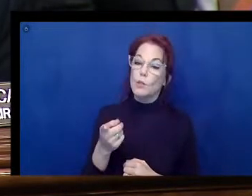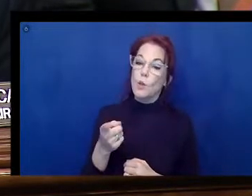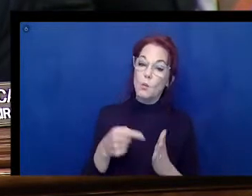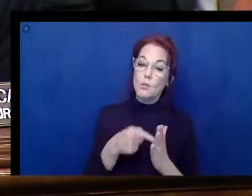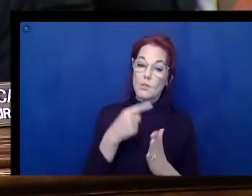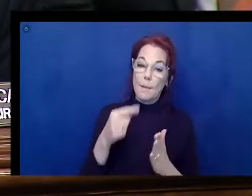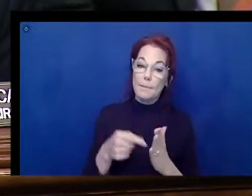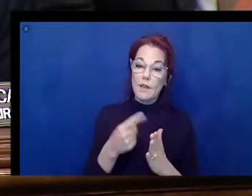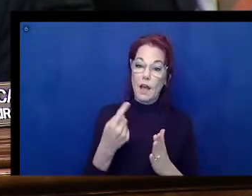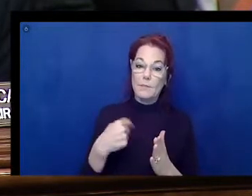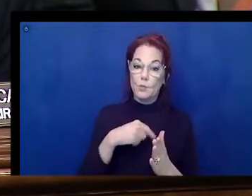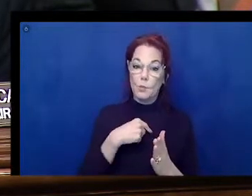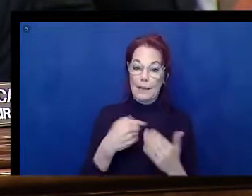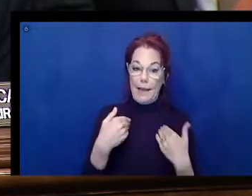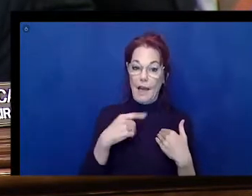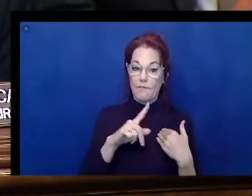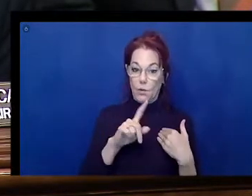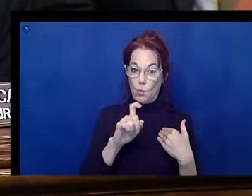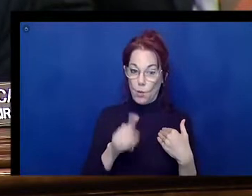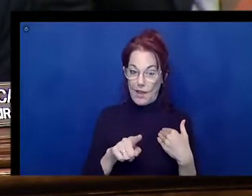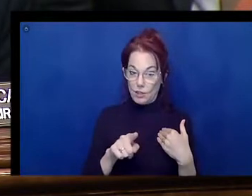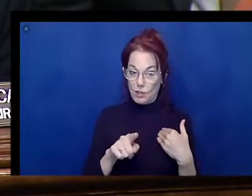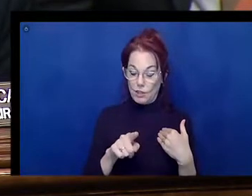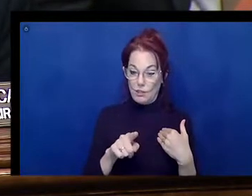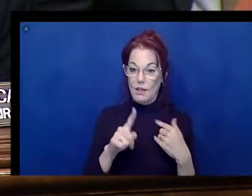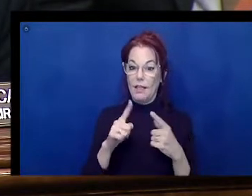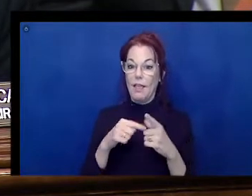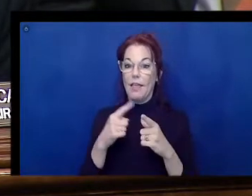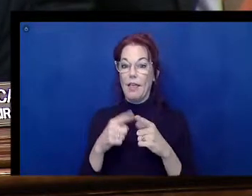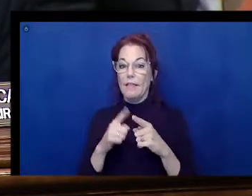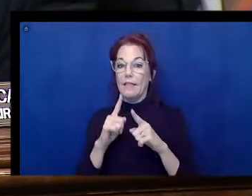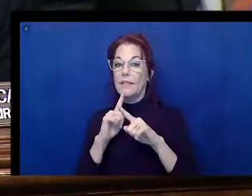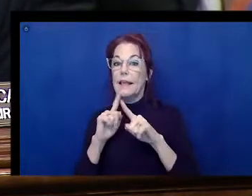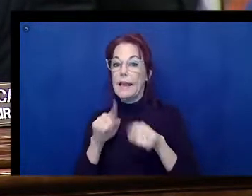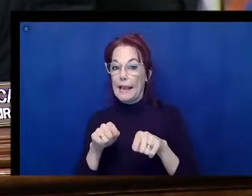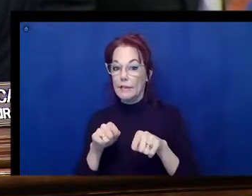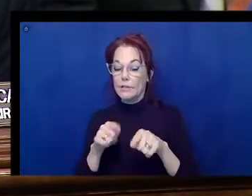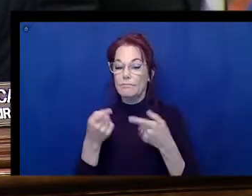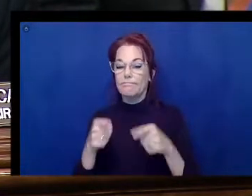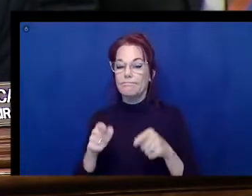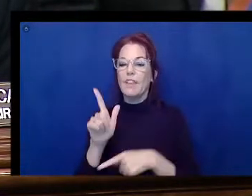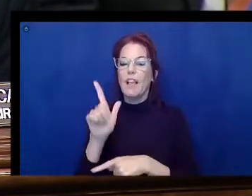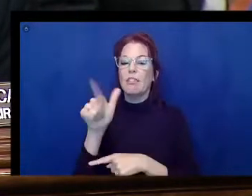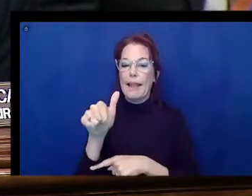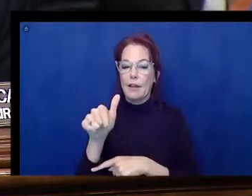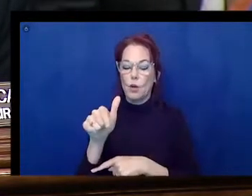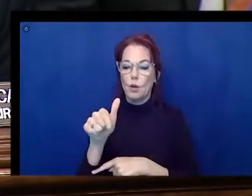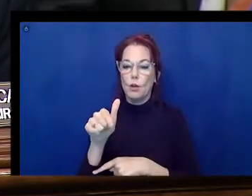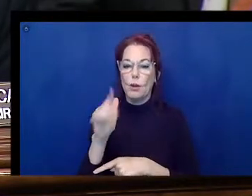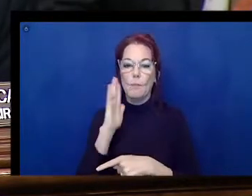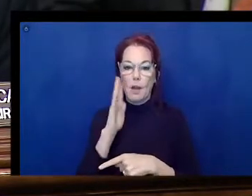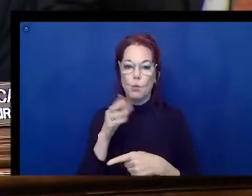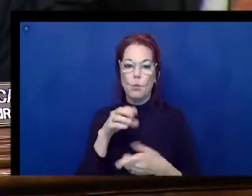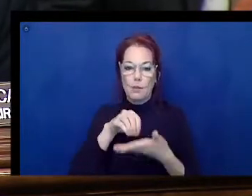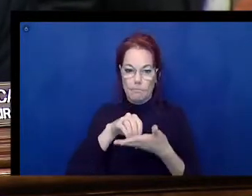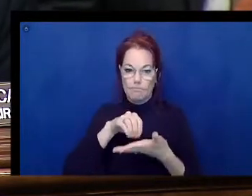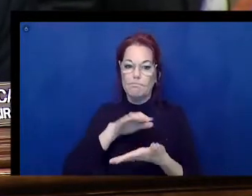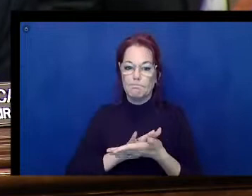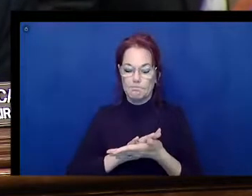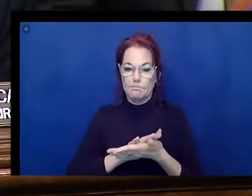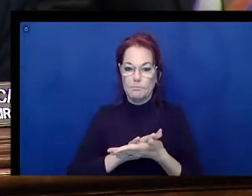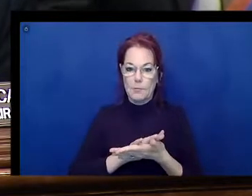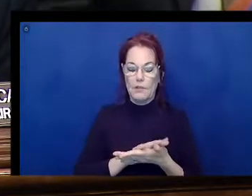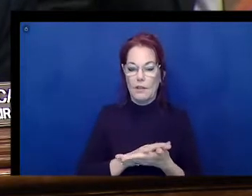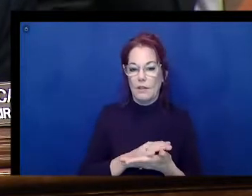record, and they're answered in writing, and that becomes part of the record after the hearing is over. So there's nothing unusual